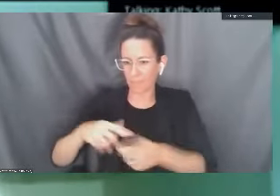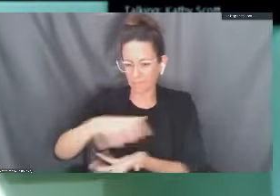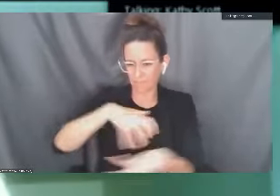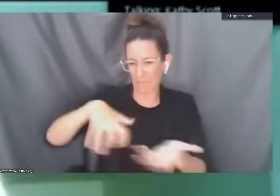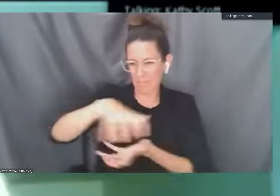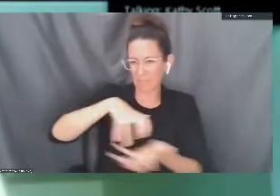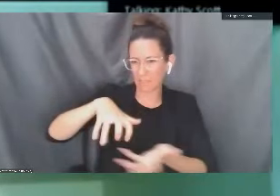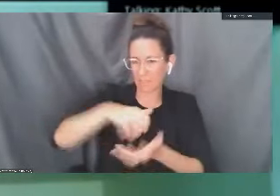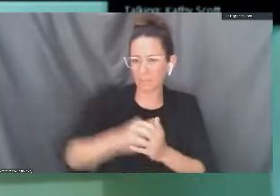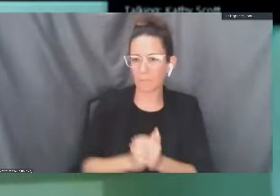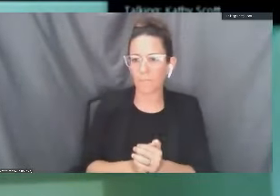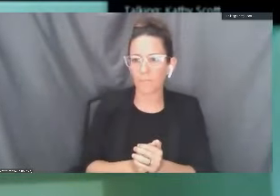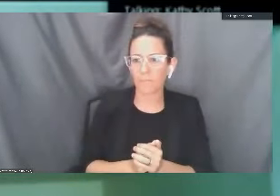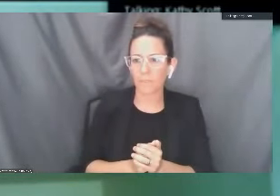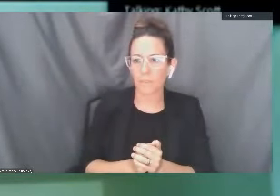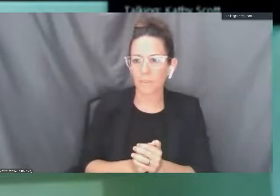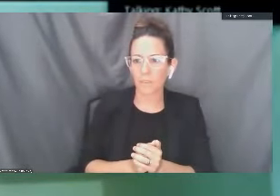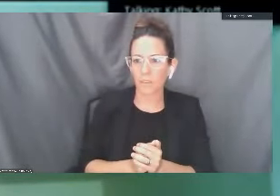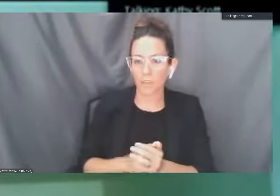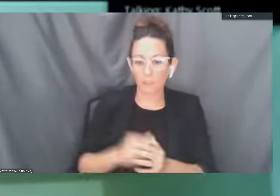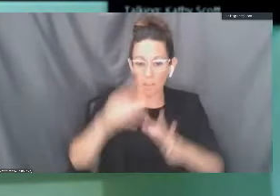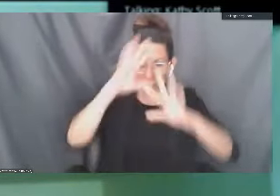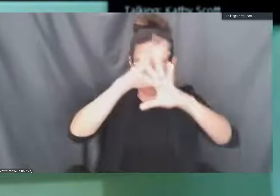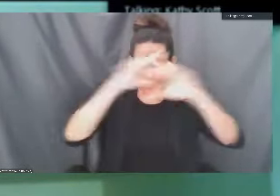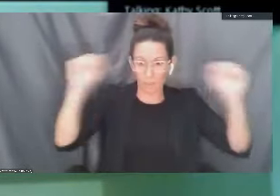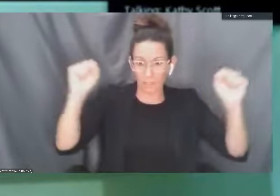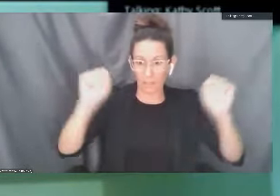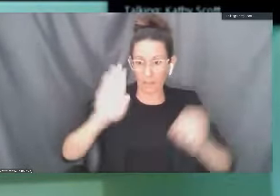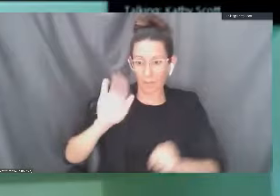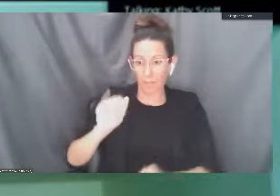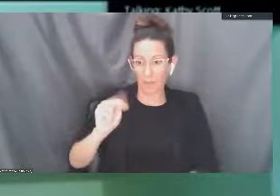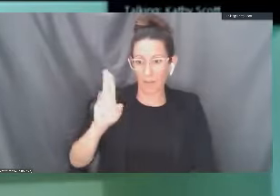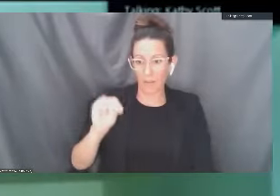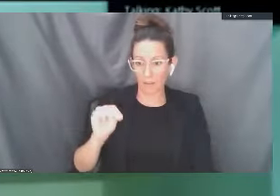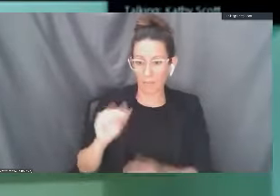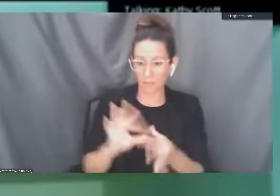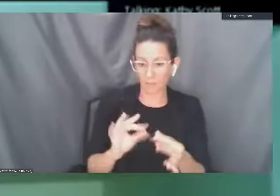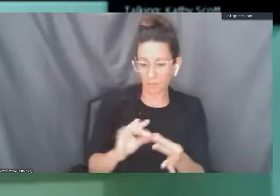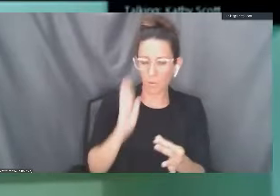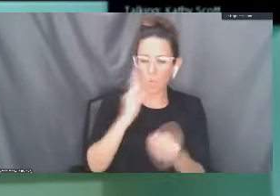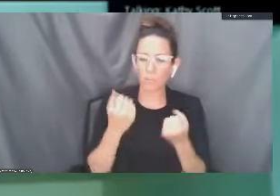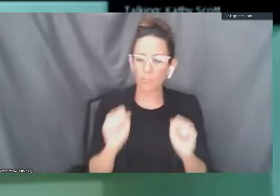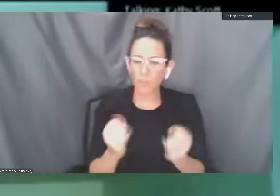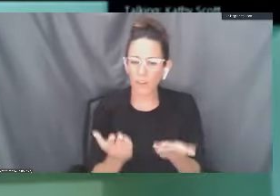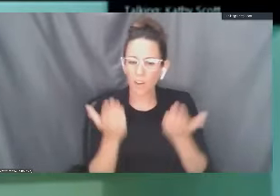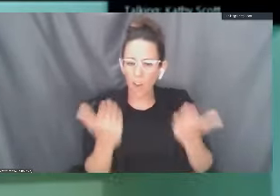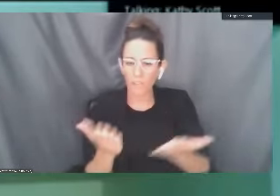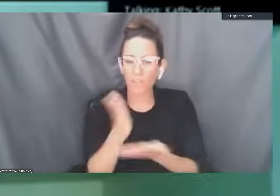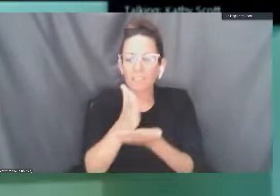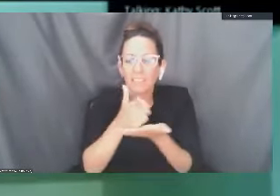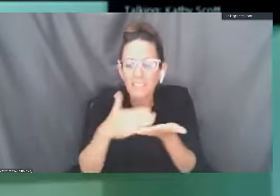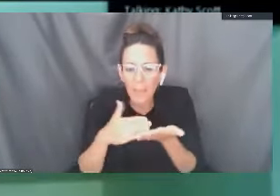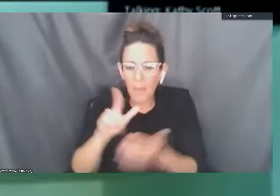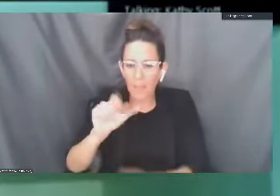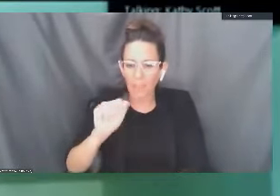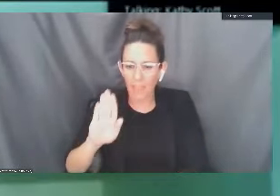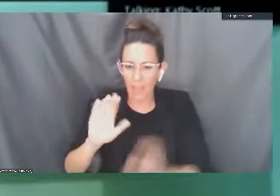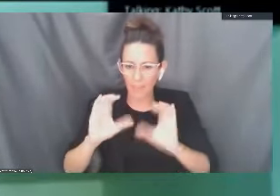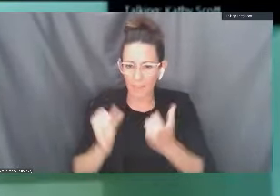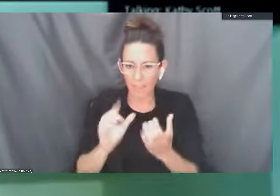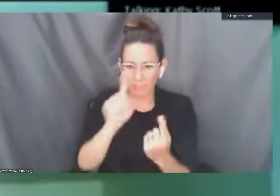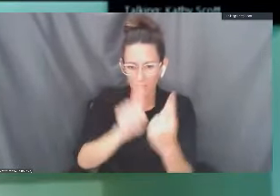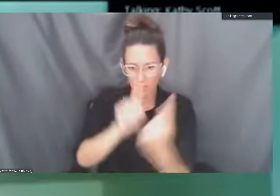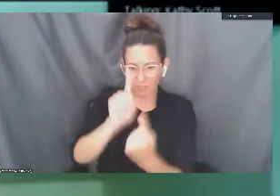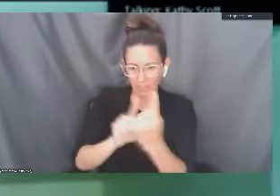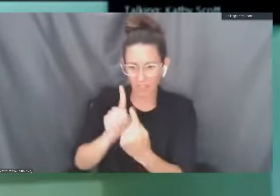And as President Bynum said, it is our intention to offer some labs face-to-face for fall. These are the ones that